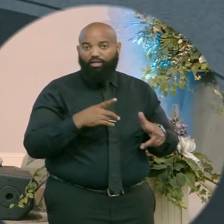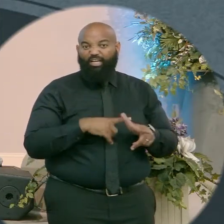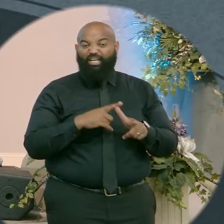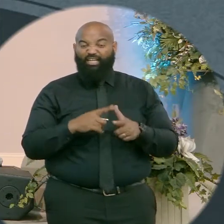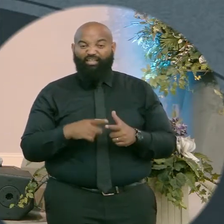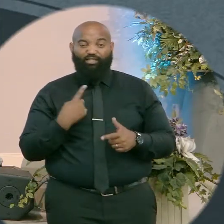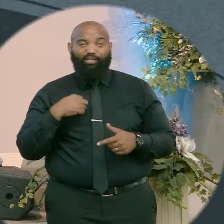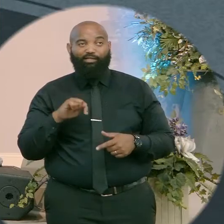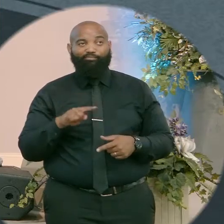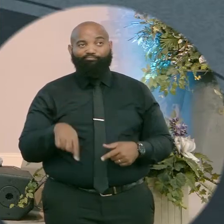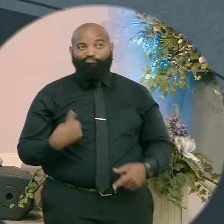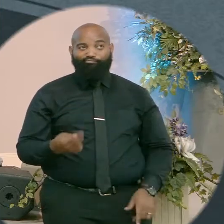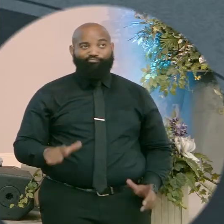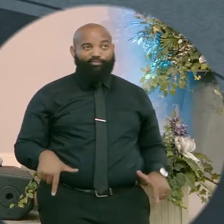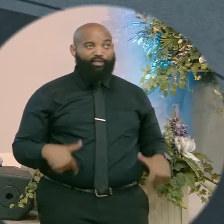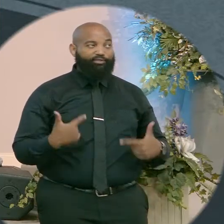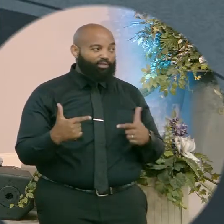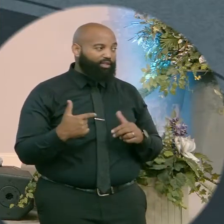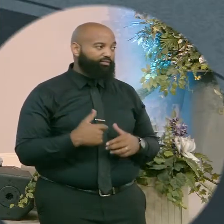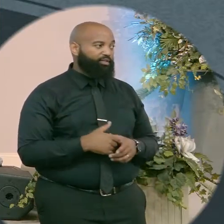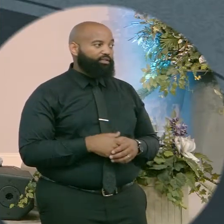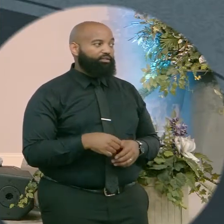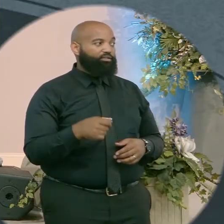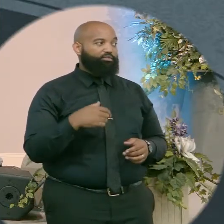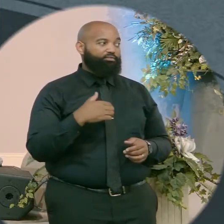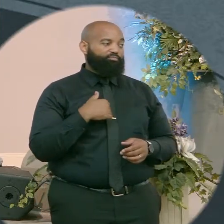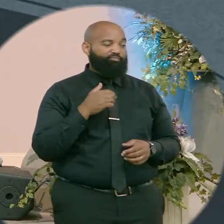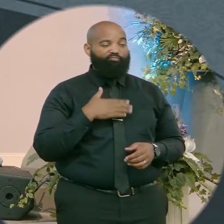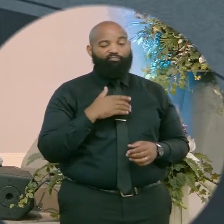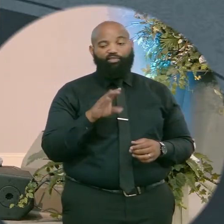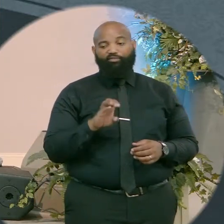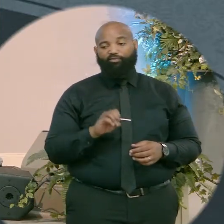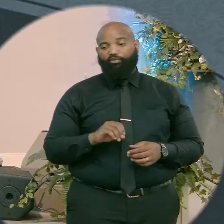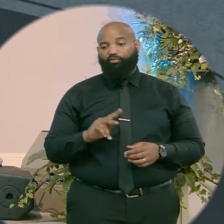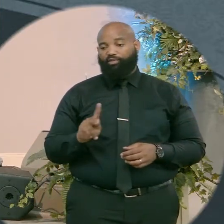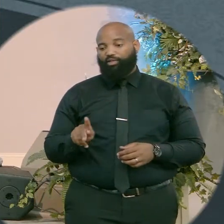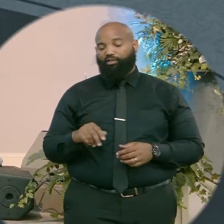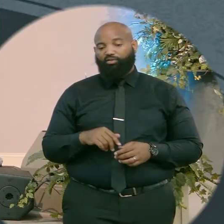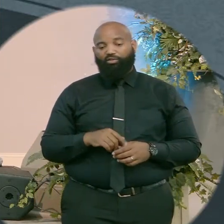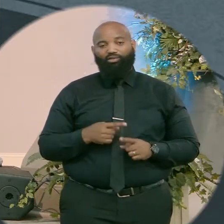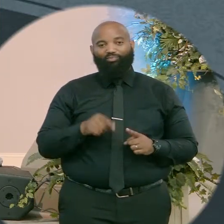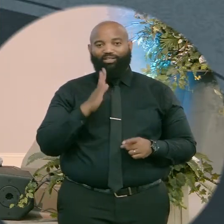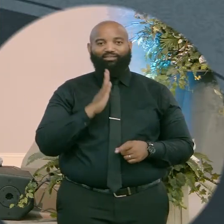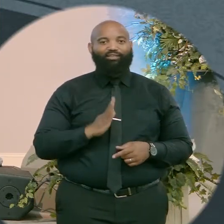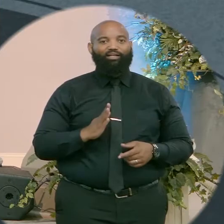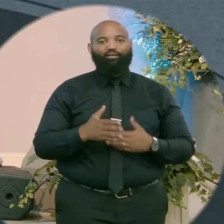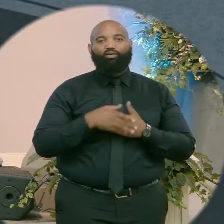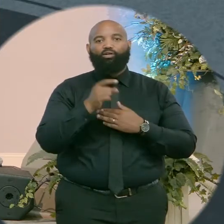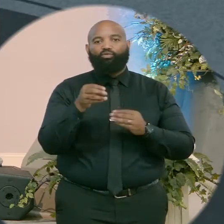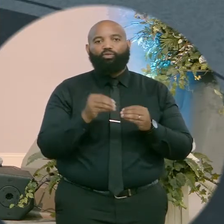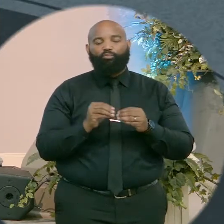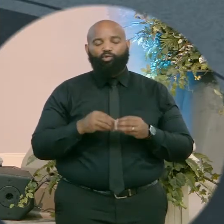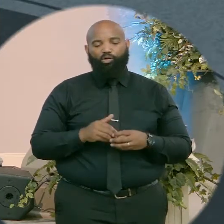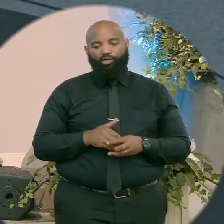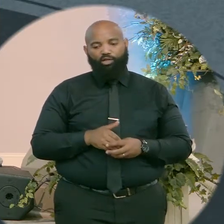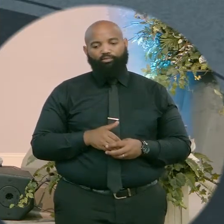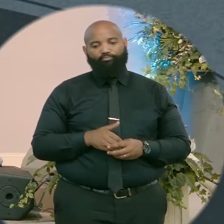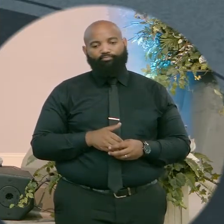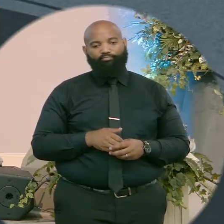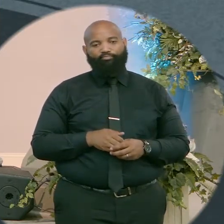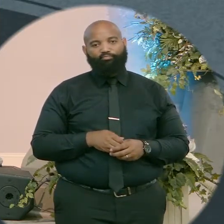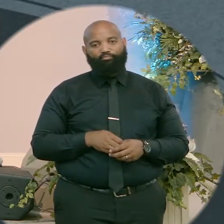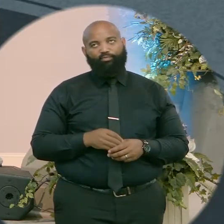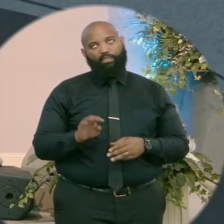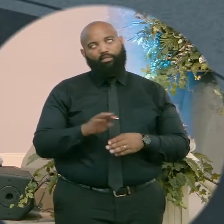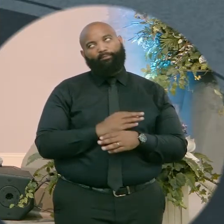So we settle for me and my four okay when God is calling you to so much more. When you don't, when you're